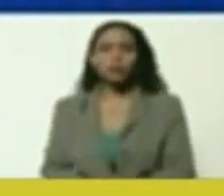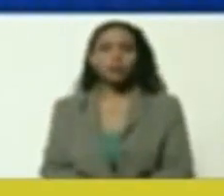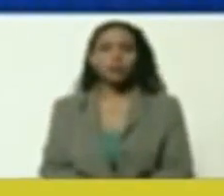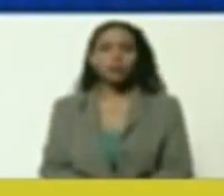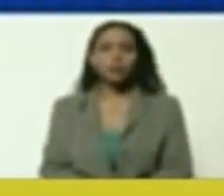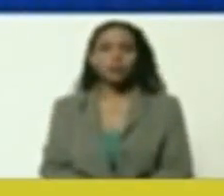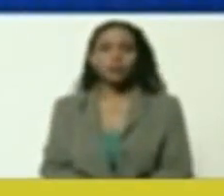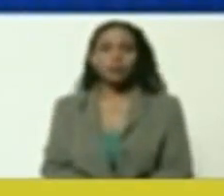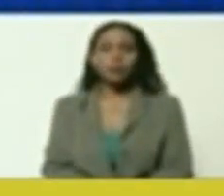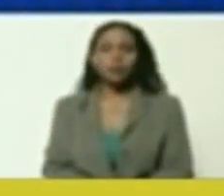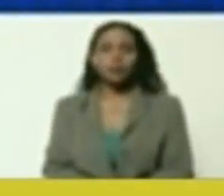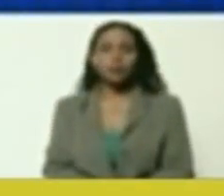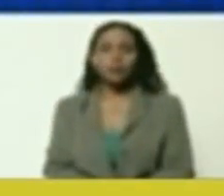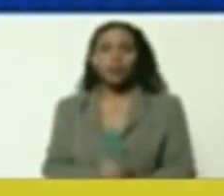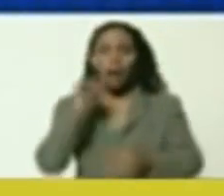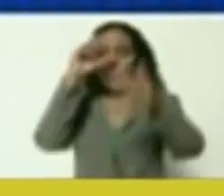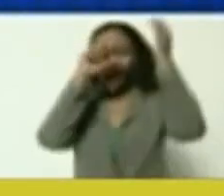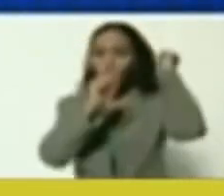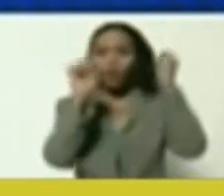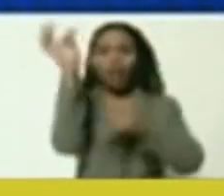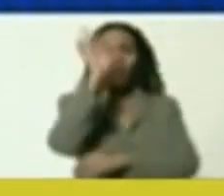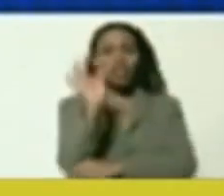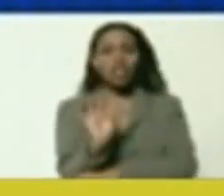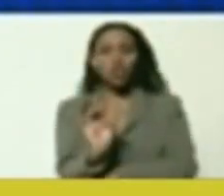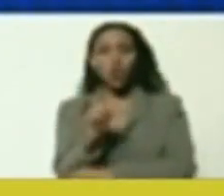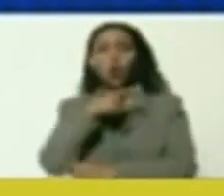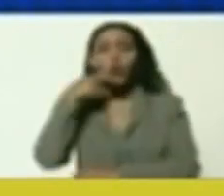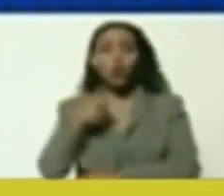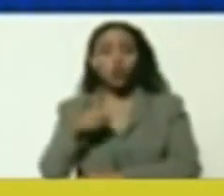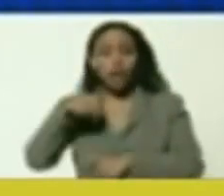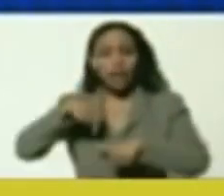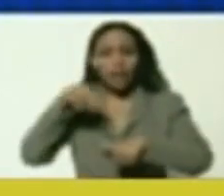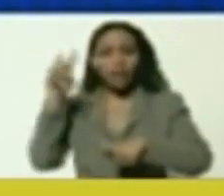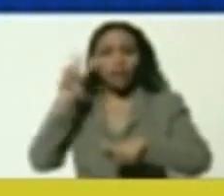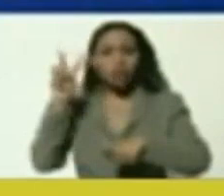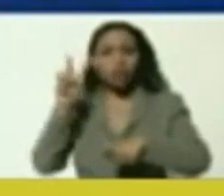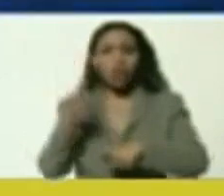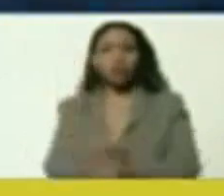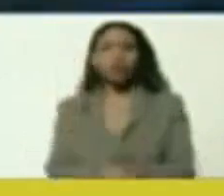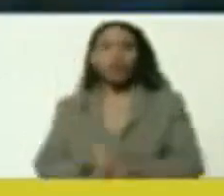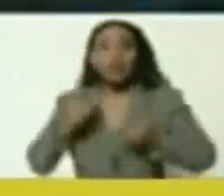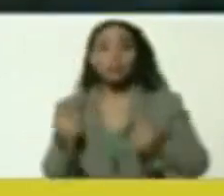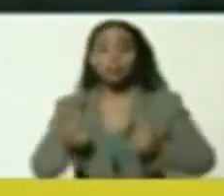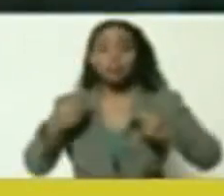Mr. Ambassador Sergei, Ambassador of the Russian Federation in Venezuela,